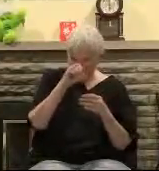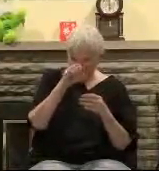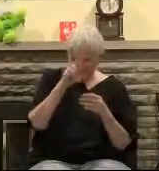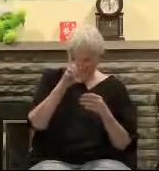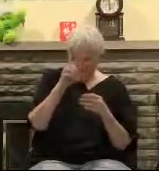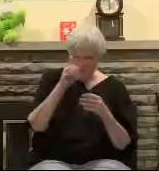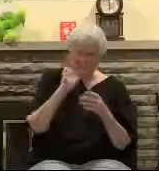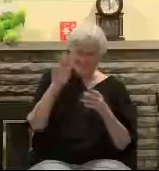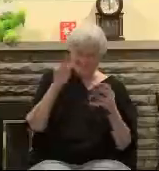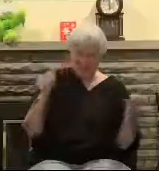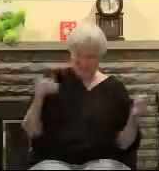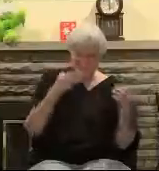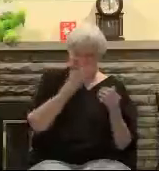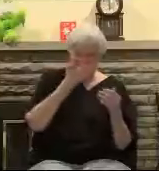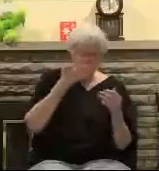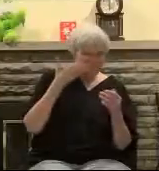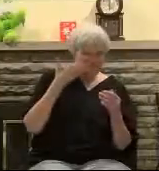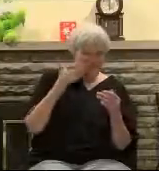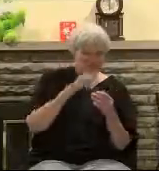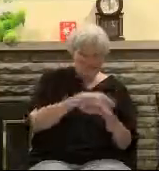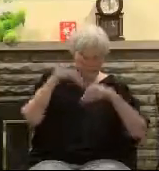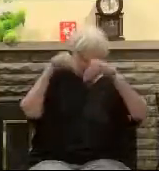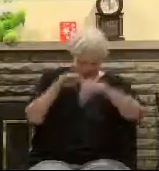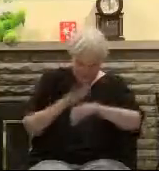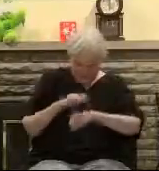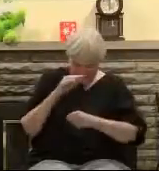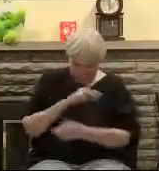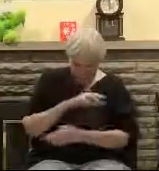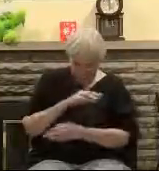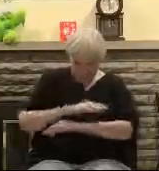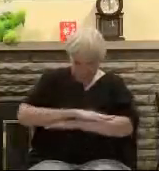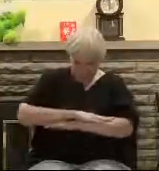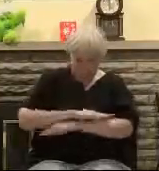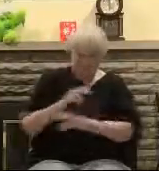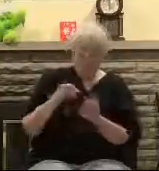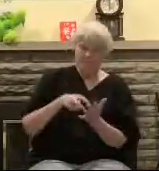just as much as the next person. But this little rodent